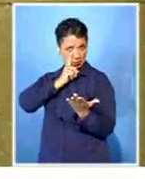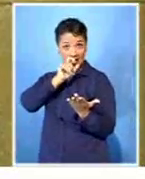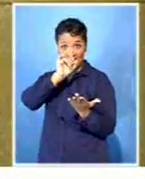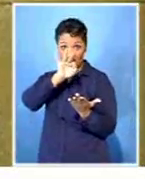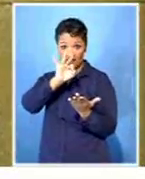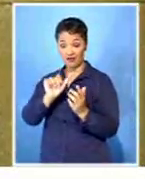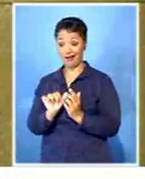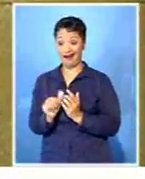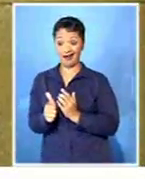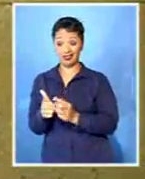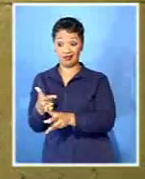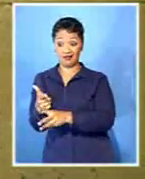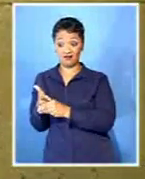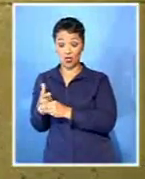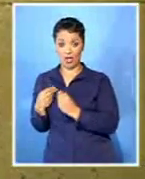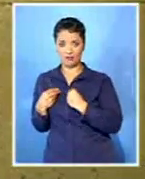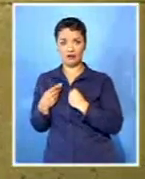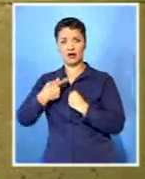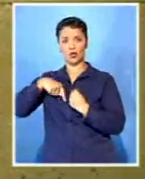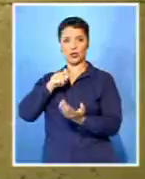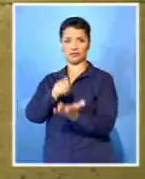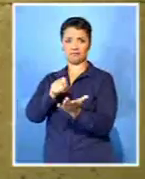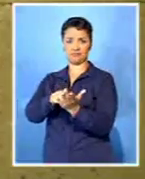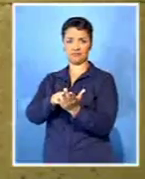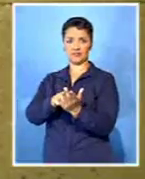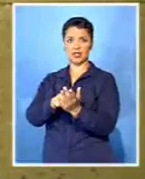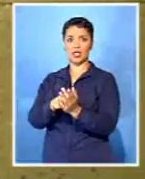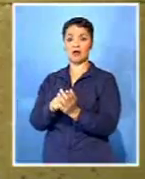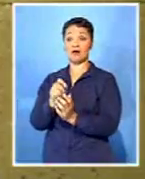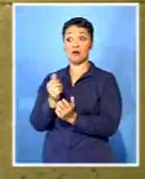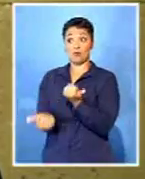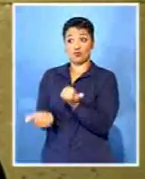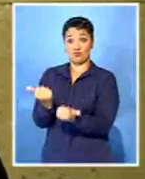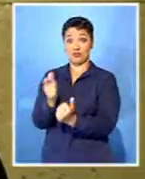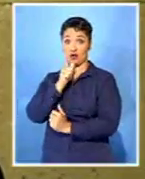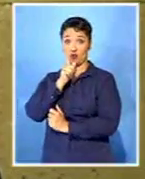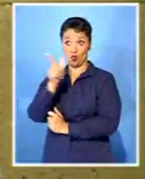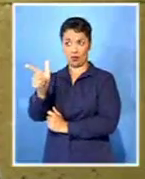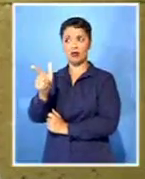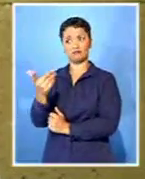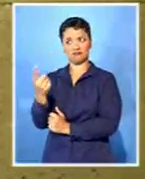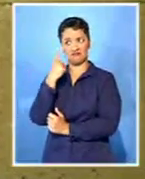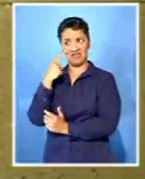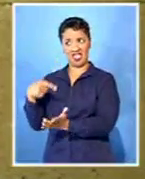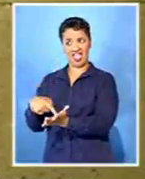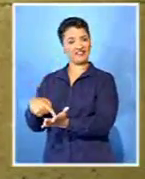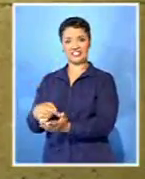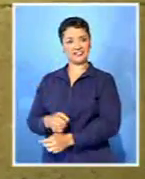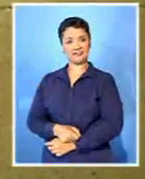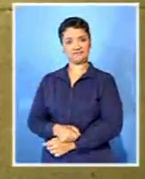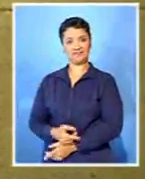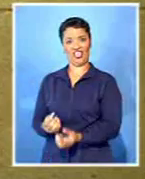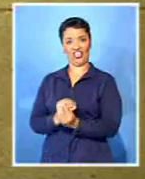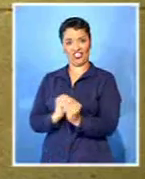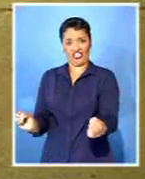contrary evidence to that nature, we will have to write to the National Director of Public Prosecution to say, listen, the evidence that they have against our client is not